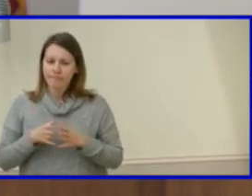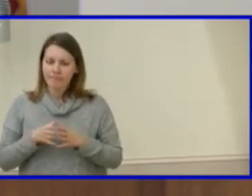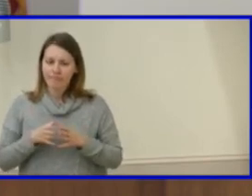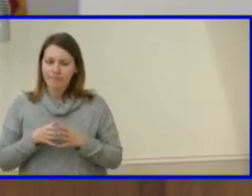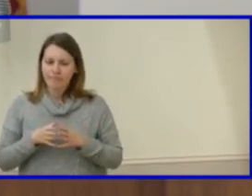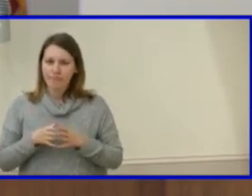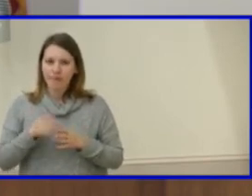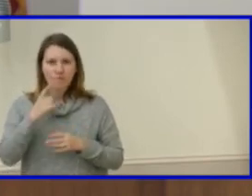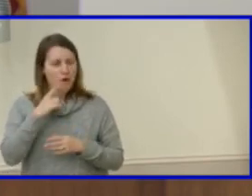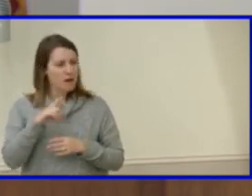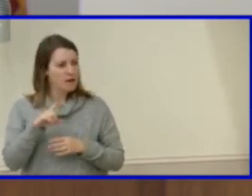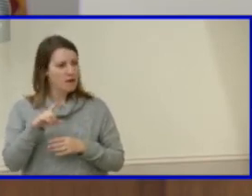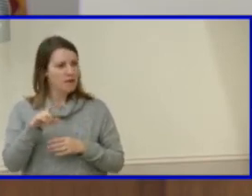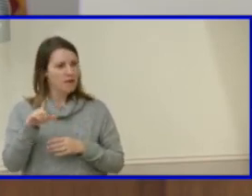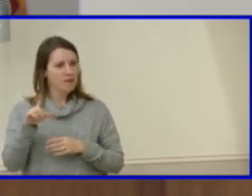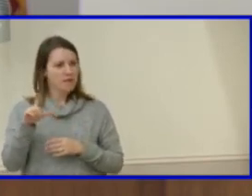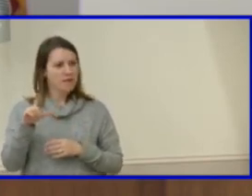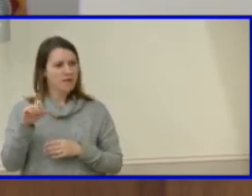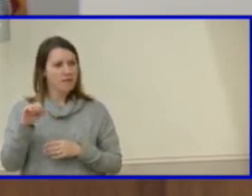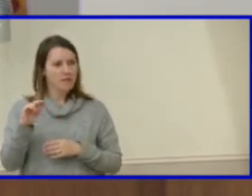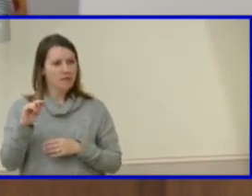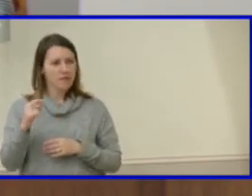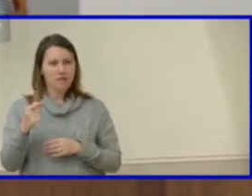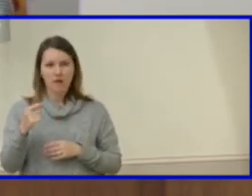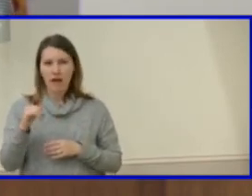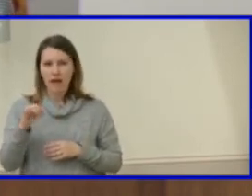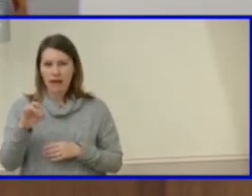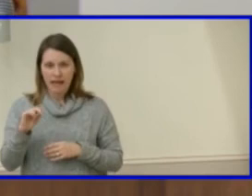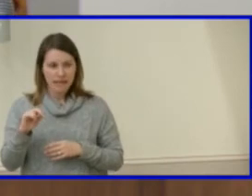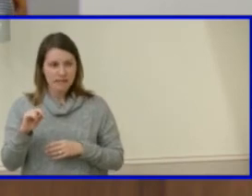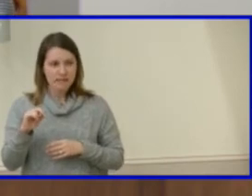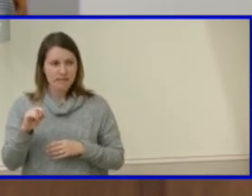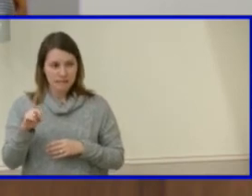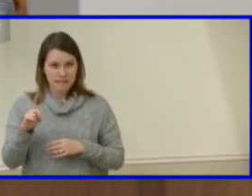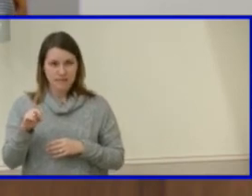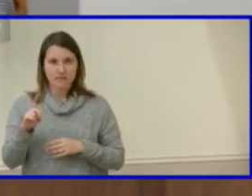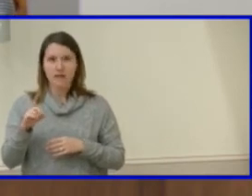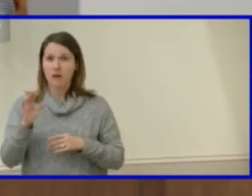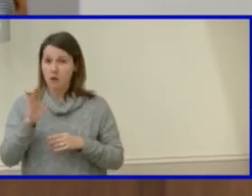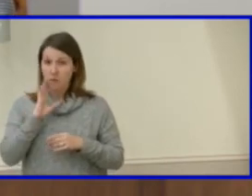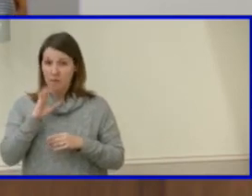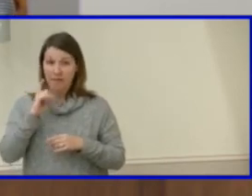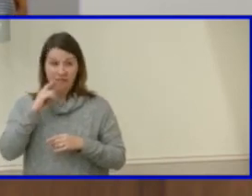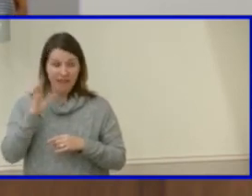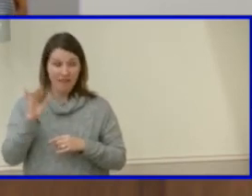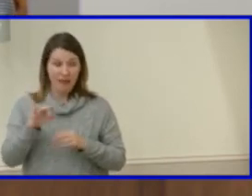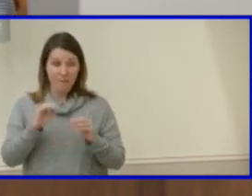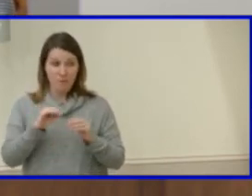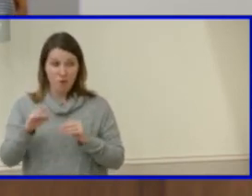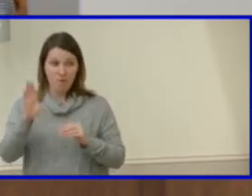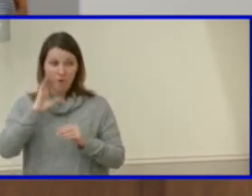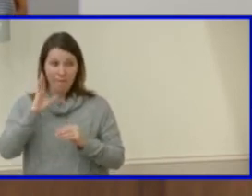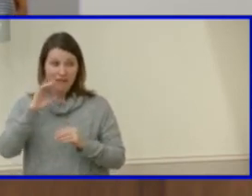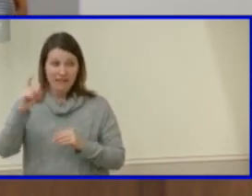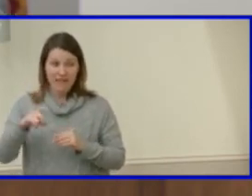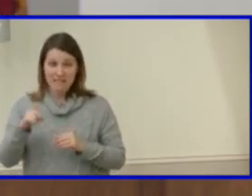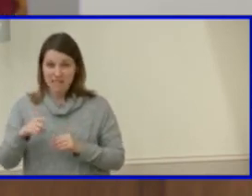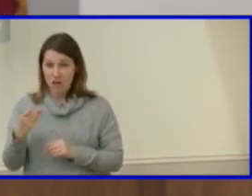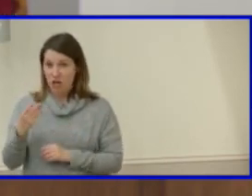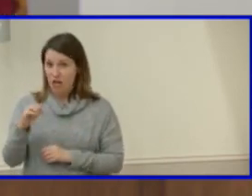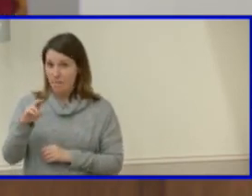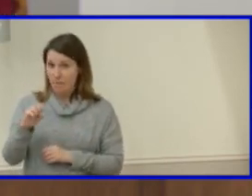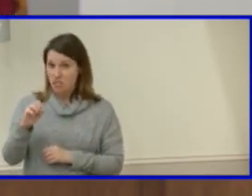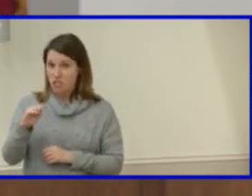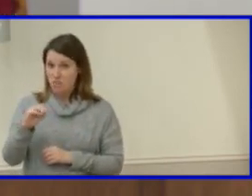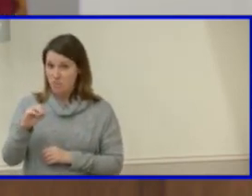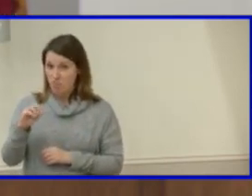into year into the second year still as necessary do you believe ms moore mr pritchard because i